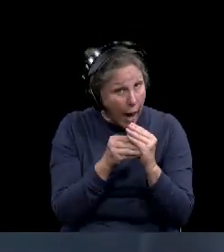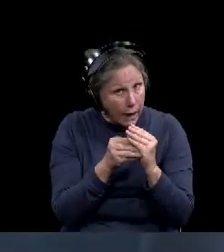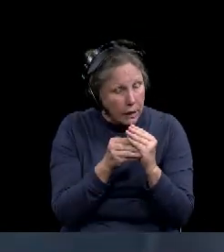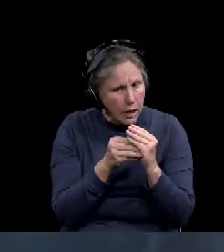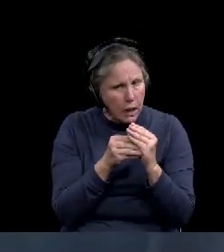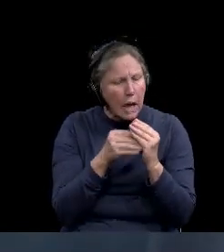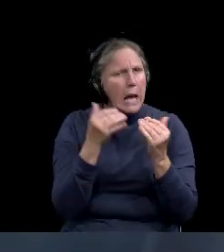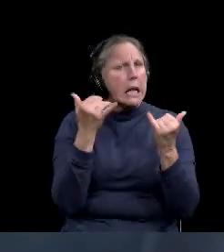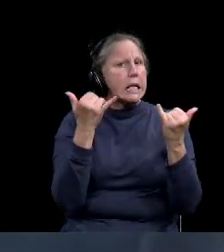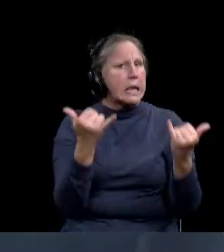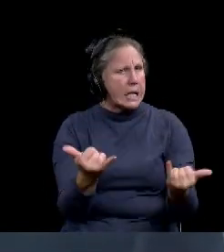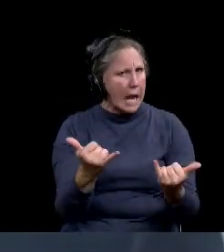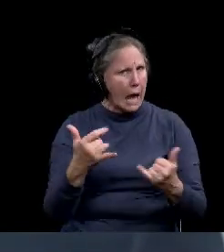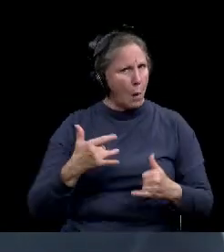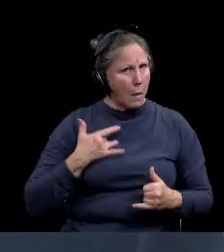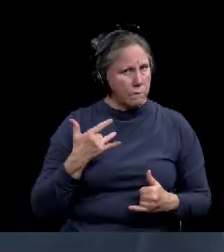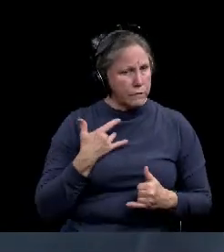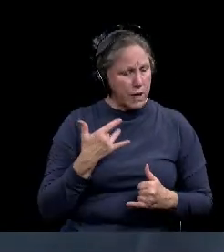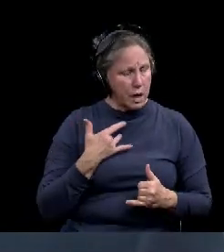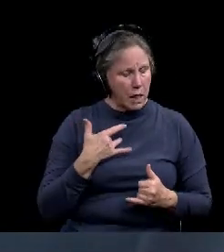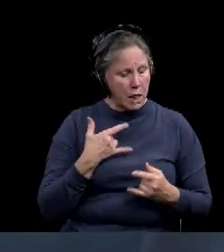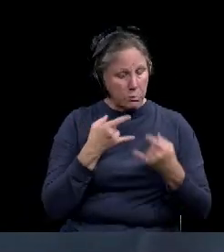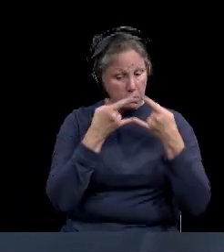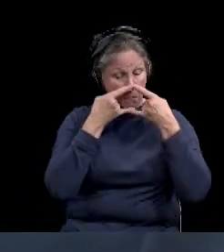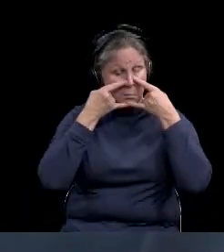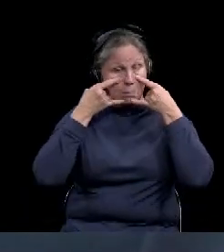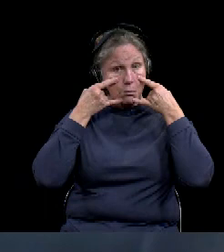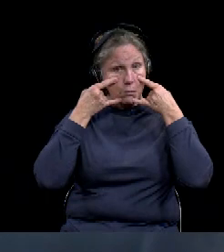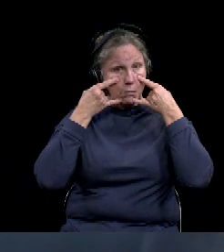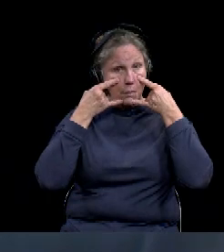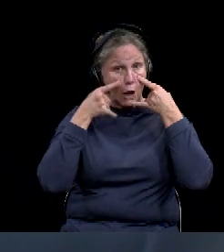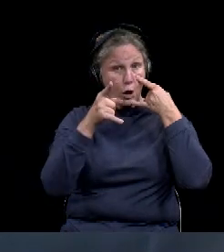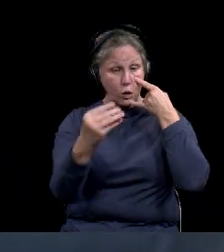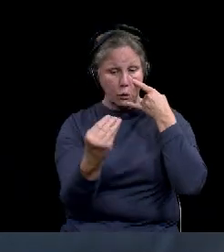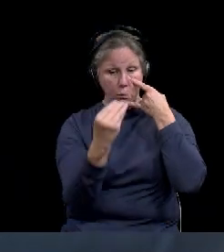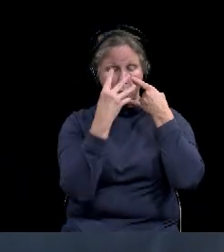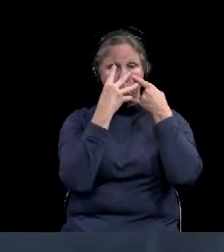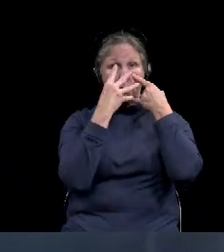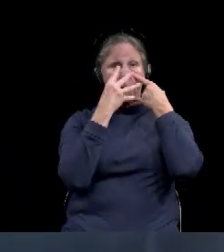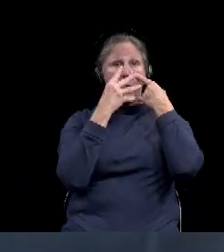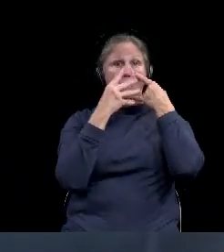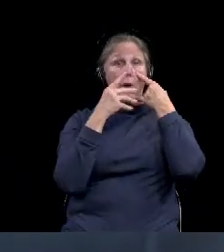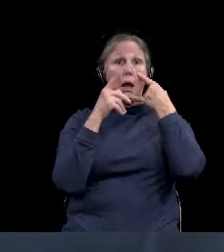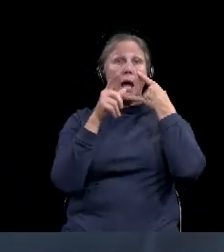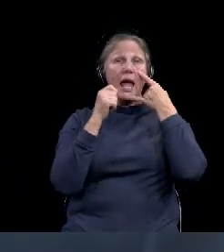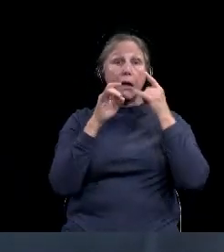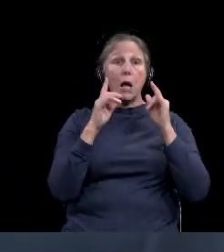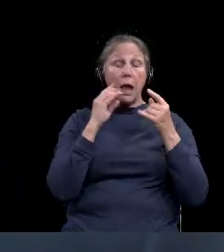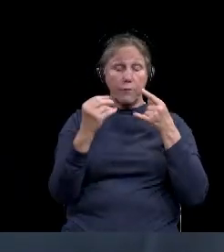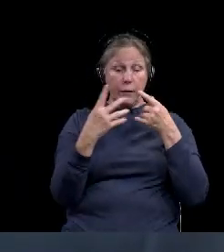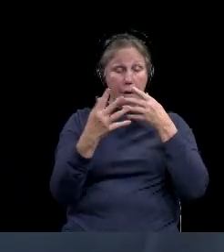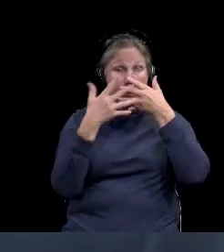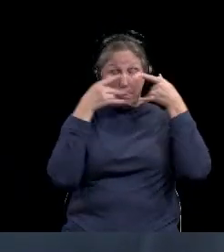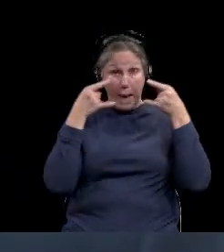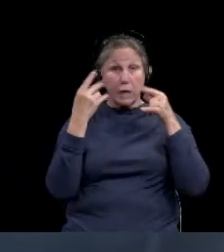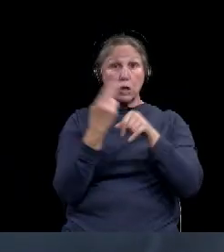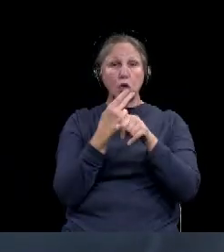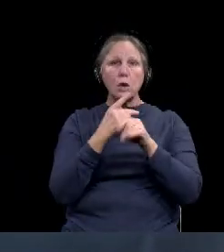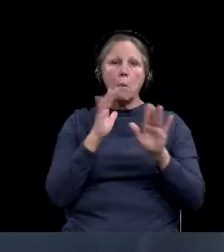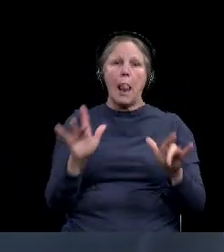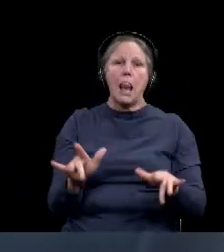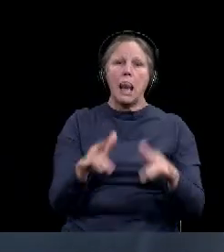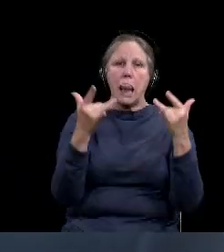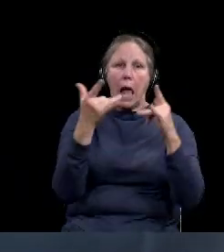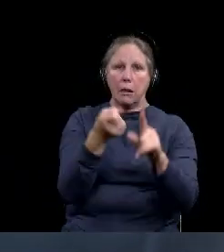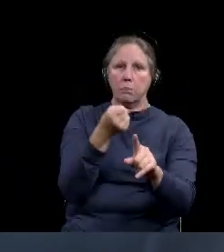starting to think maybe that it might even, um, decrease the severity of the case of COVID that you get if you get COVID.